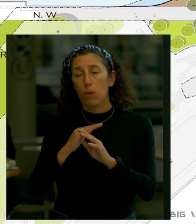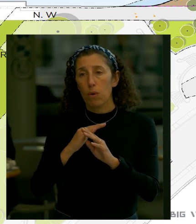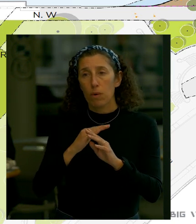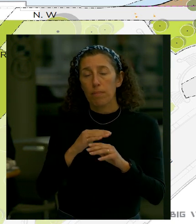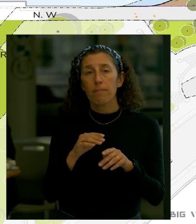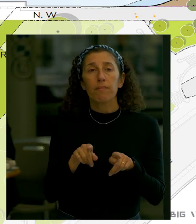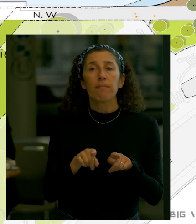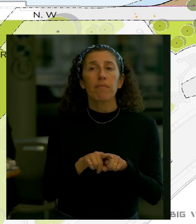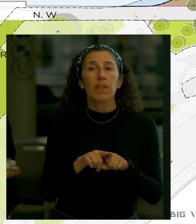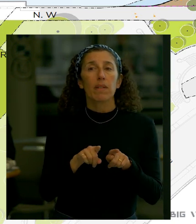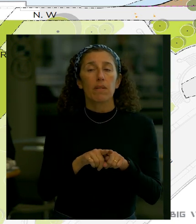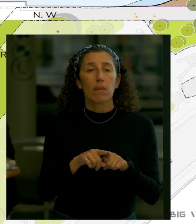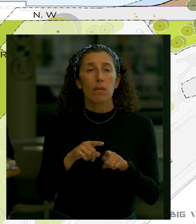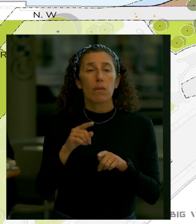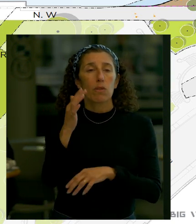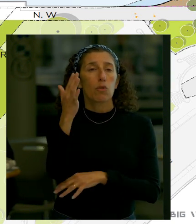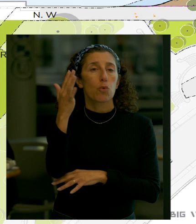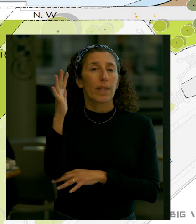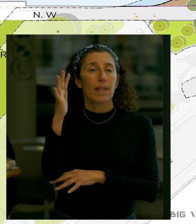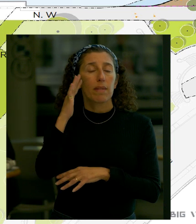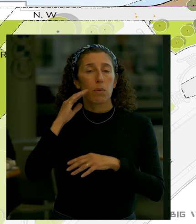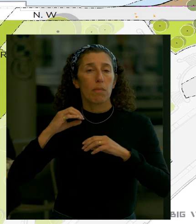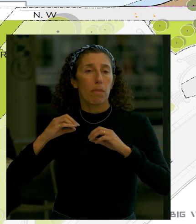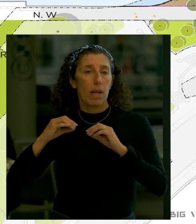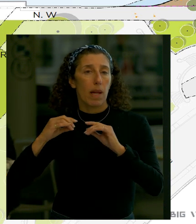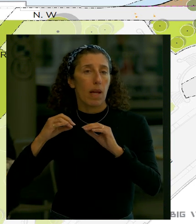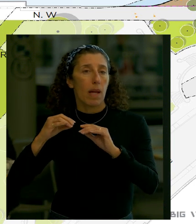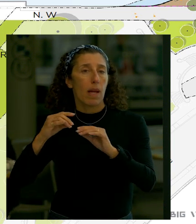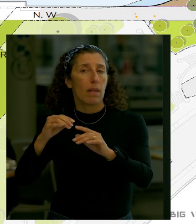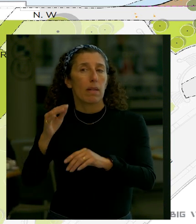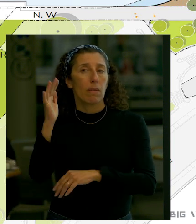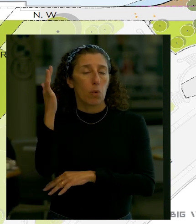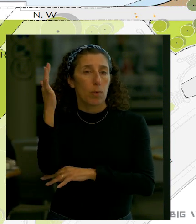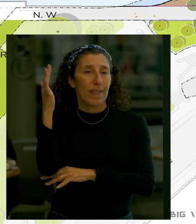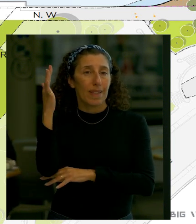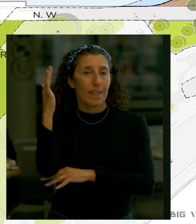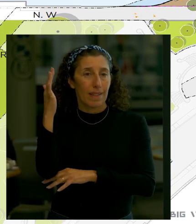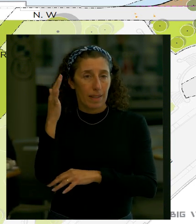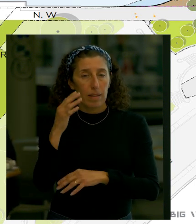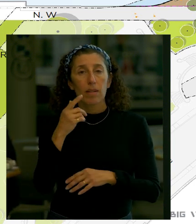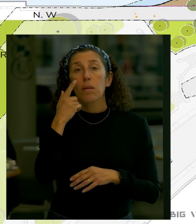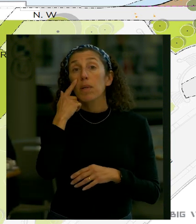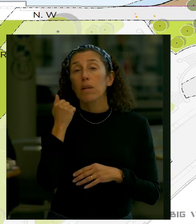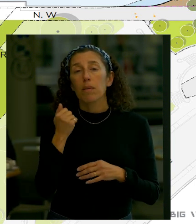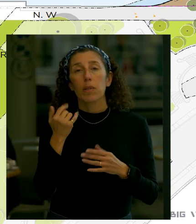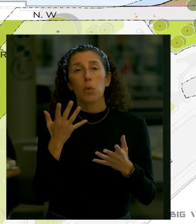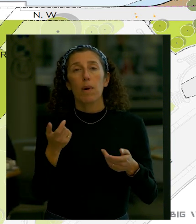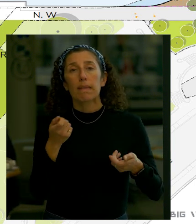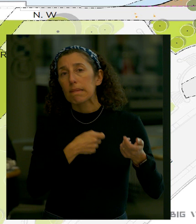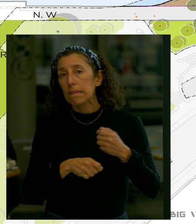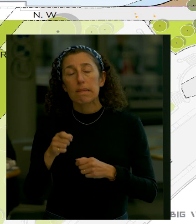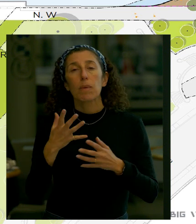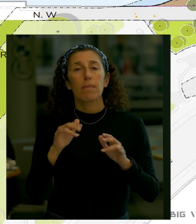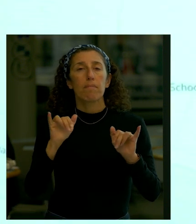plant a line of trees because we recognize that this area right now has green we want to replace it with green and try